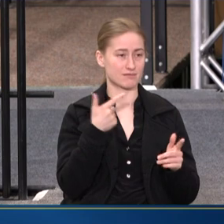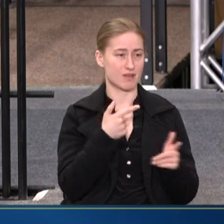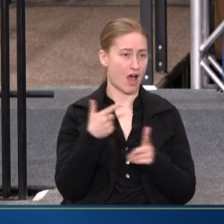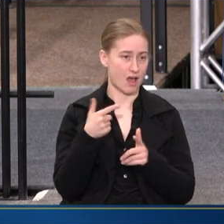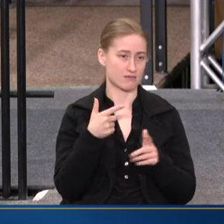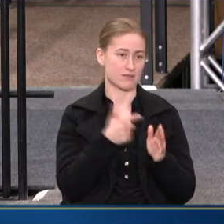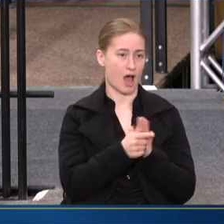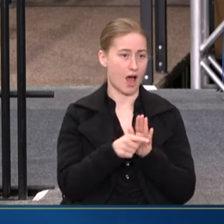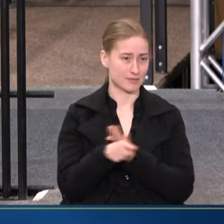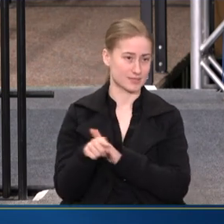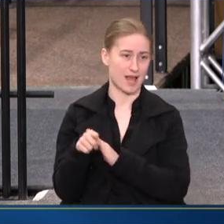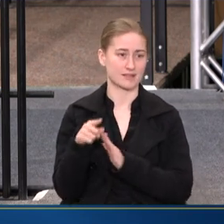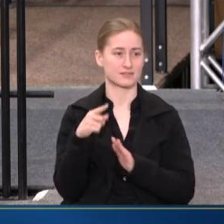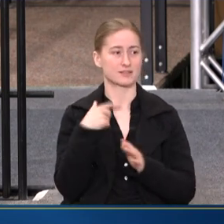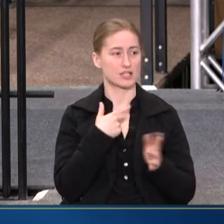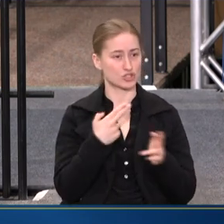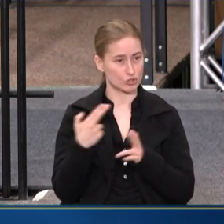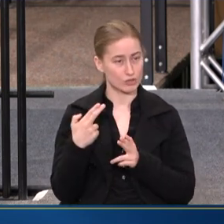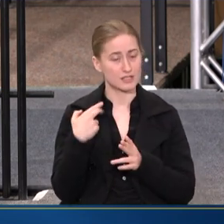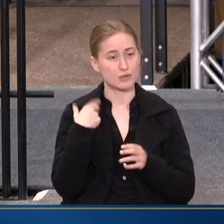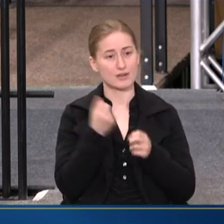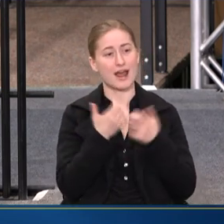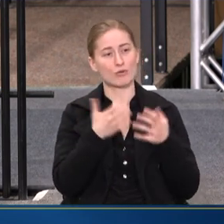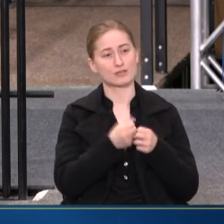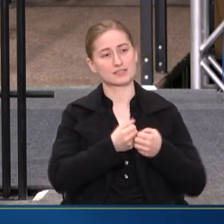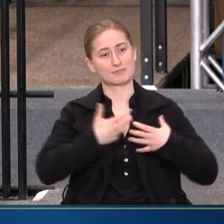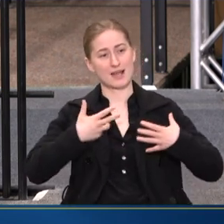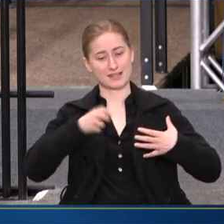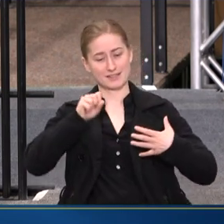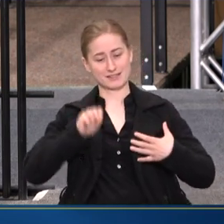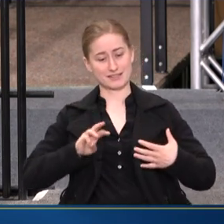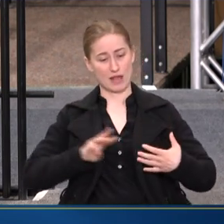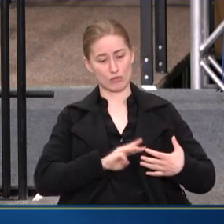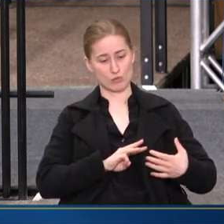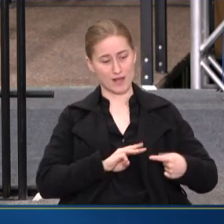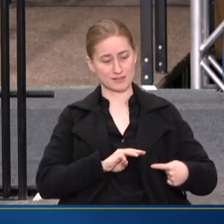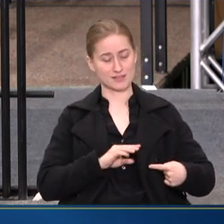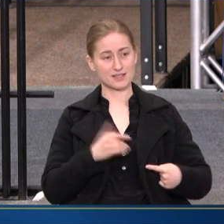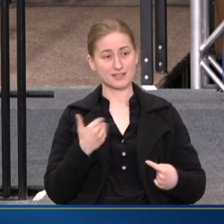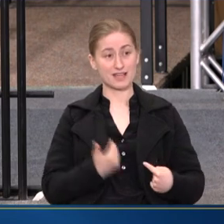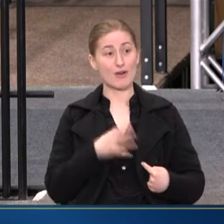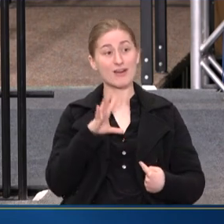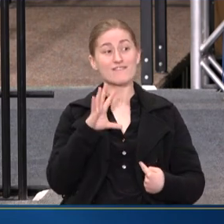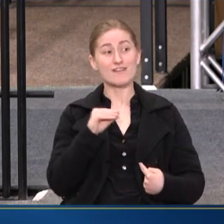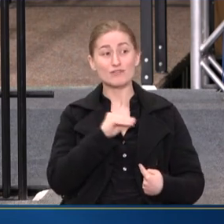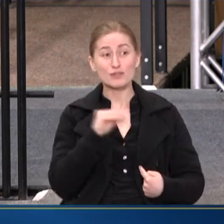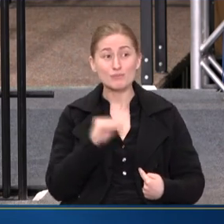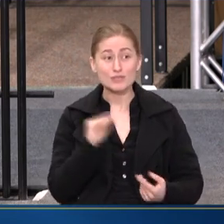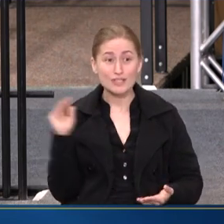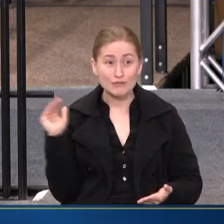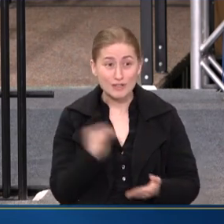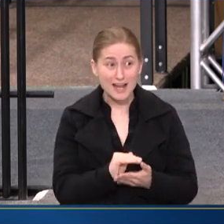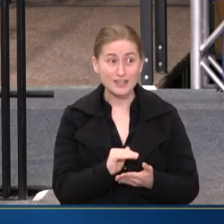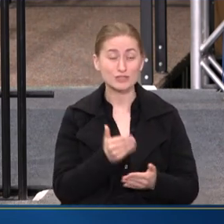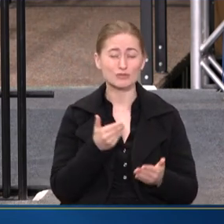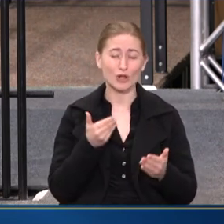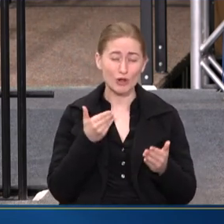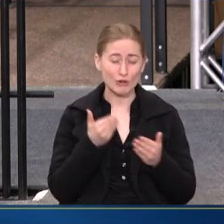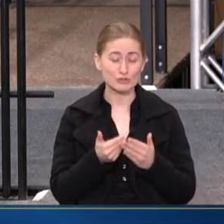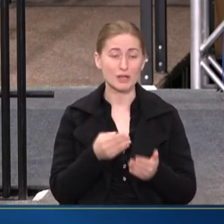and nonfatal shootings. now we're expanding that to the southwest district, which is now running a 50% reduction, which is actually pushing